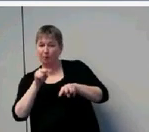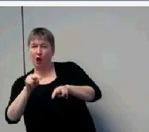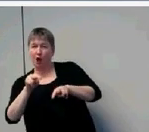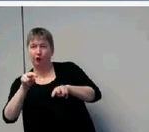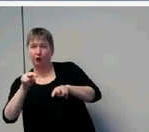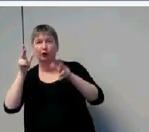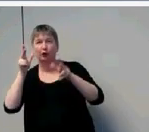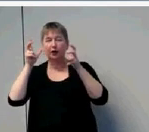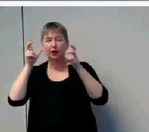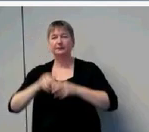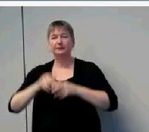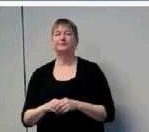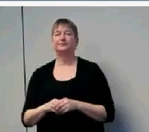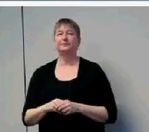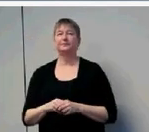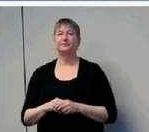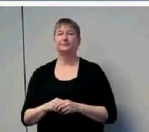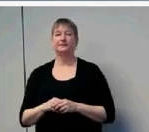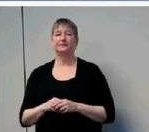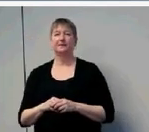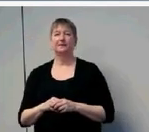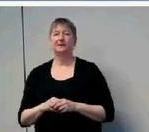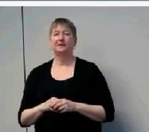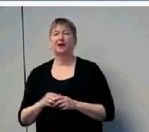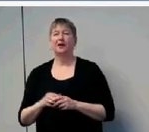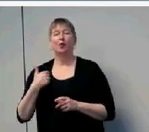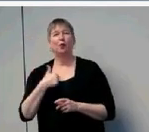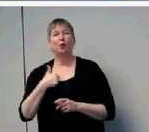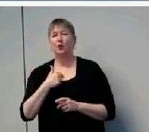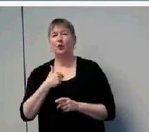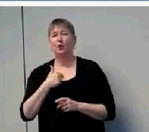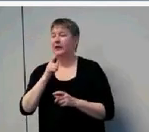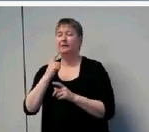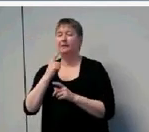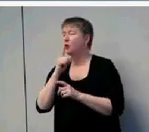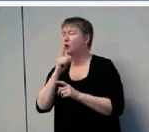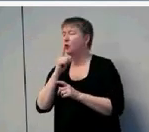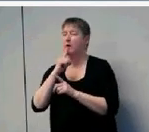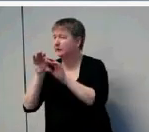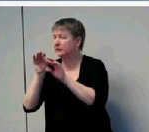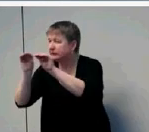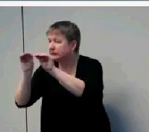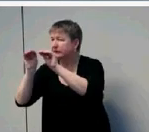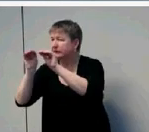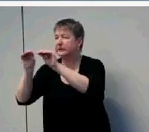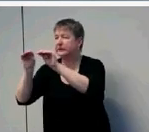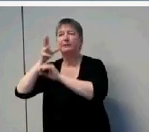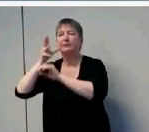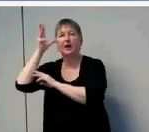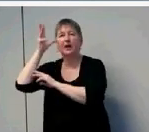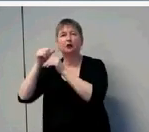We make sure parents are very skilled at using the Ling 6 sound test with their children